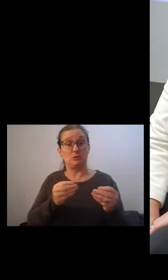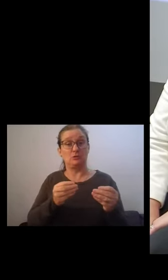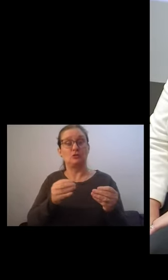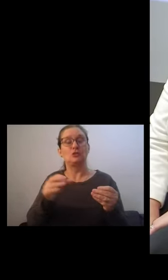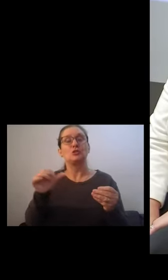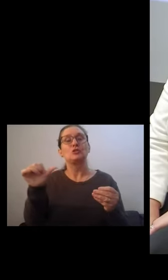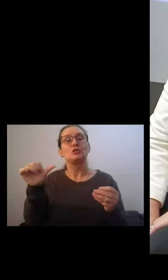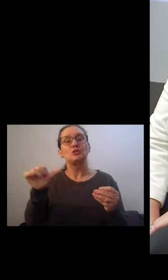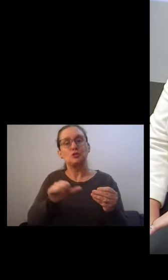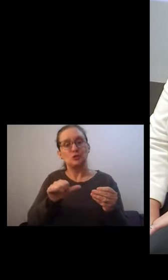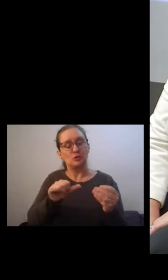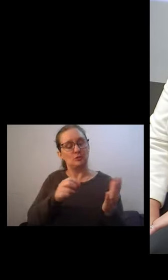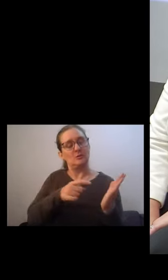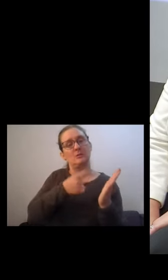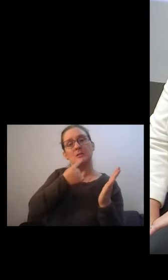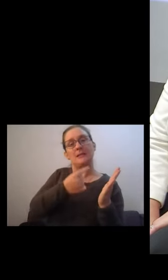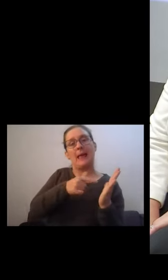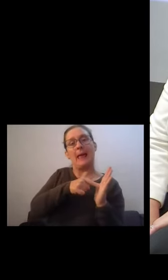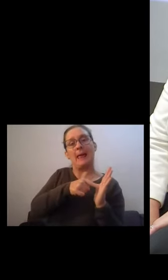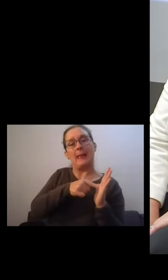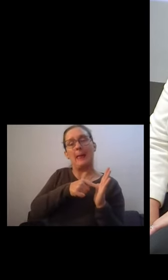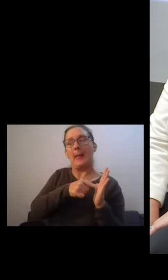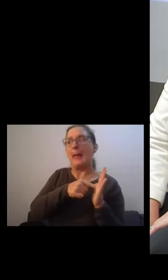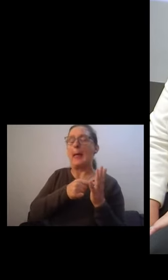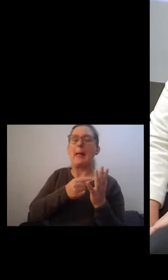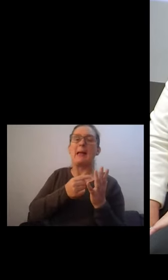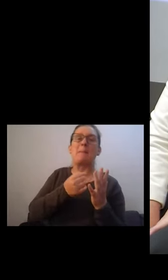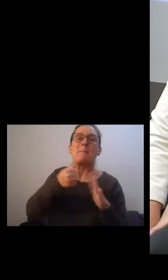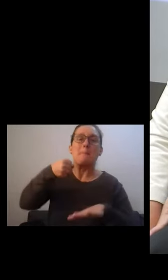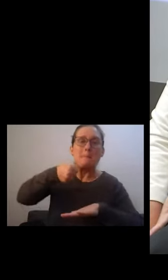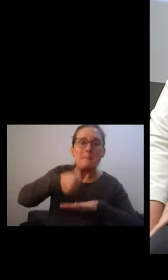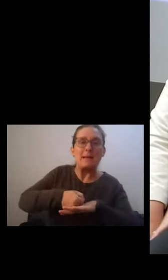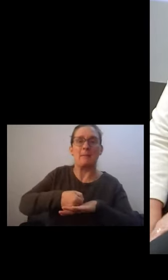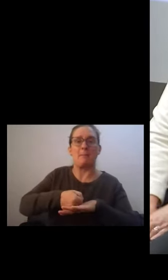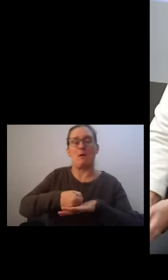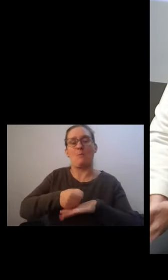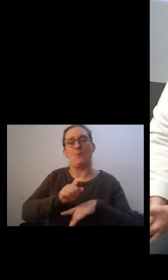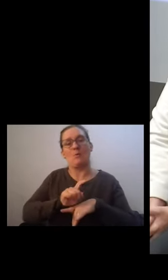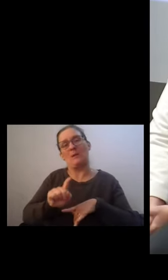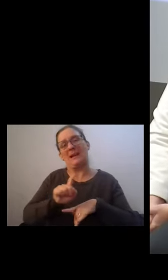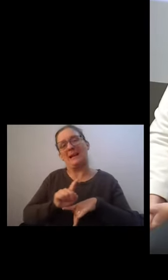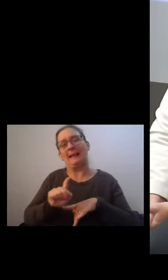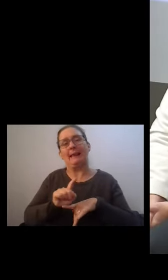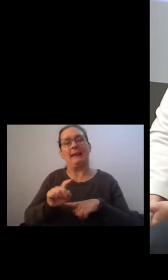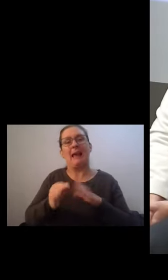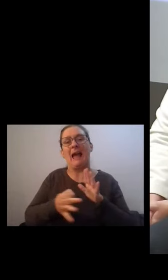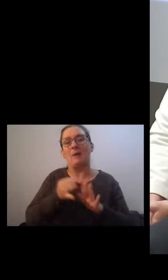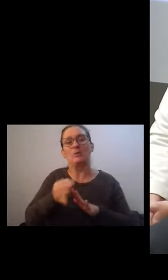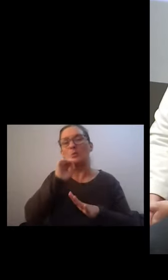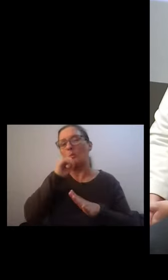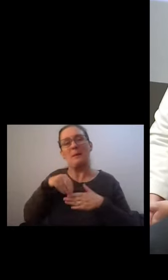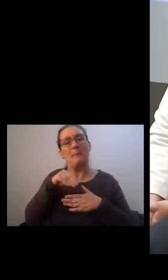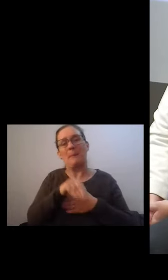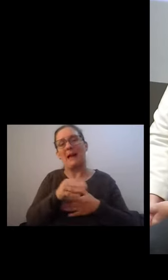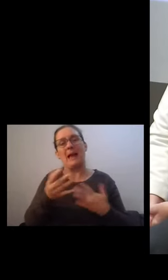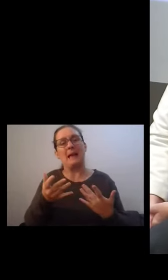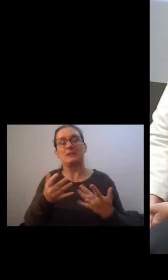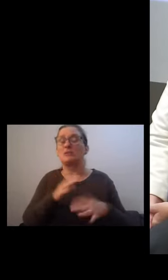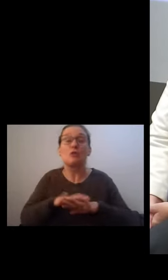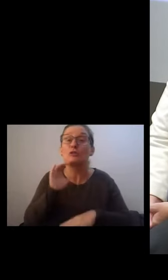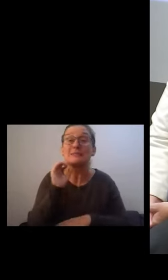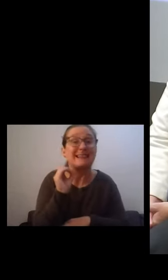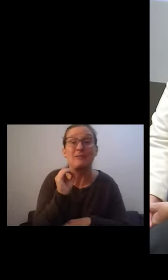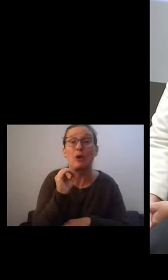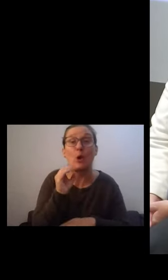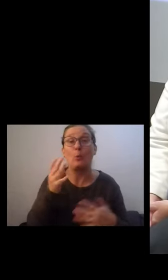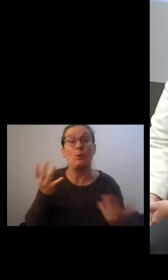specify a minimum weekly number of hours which you are assured you will be paid for, not zero. And,